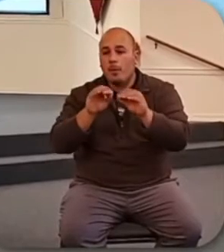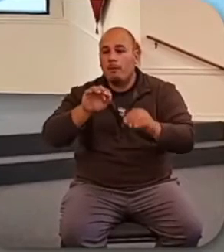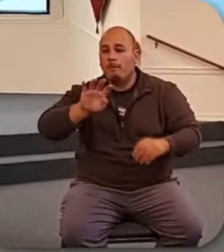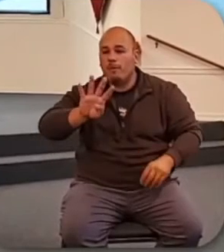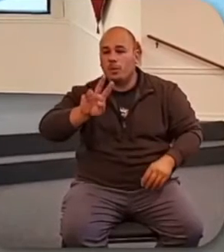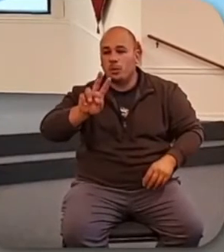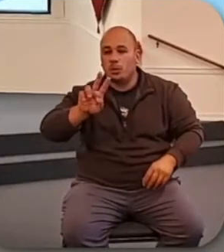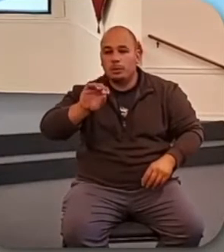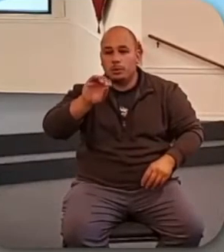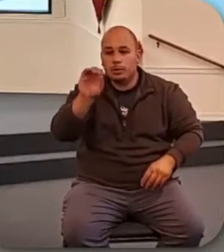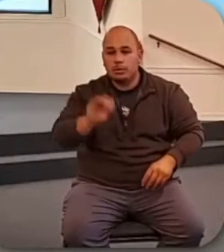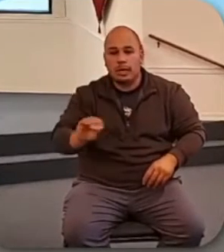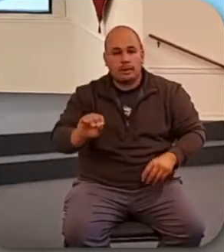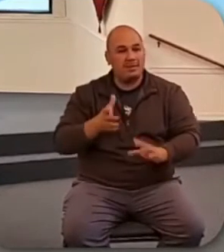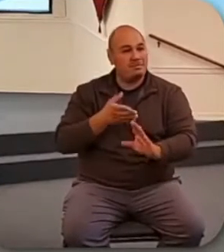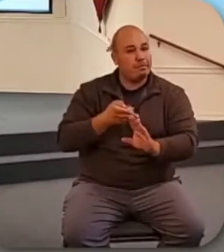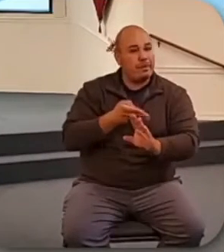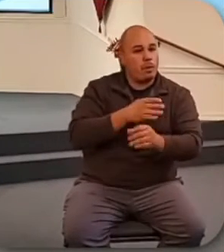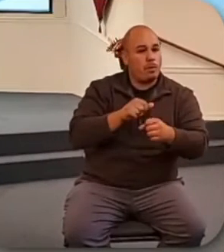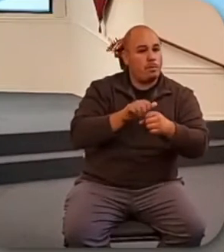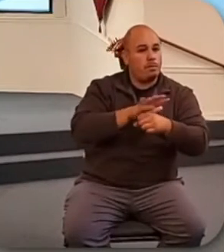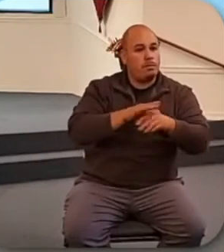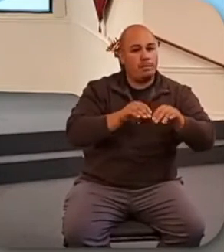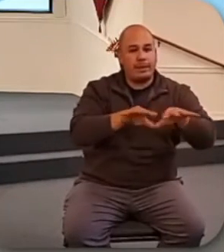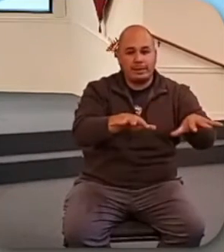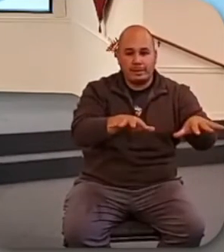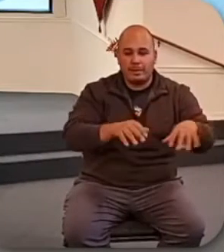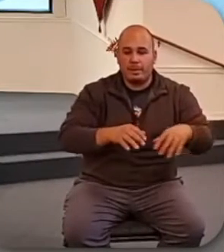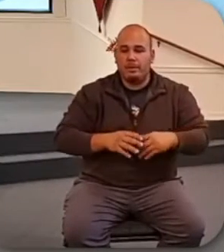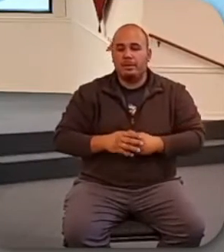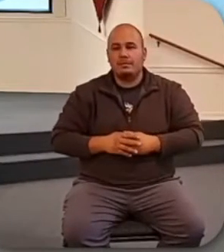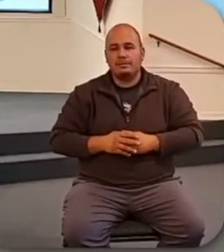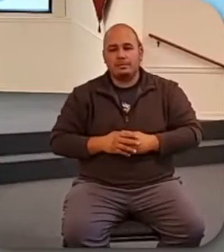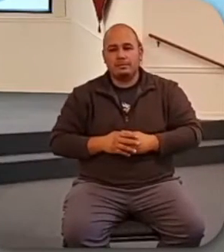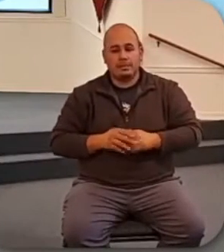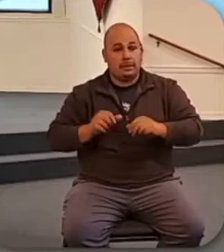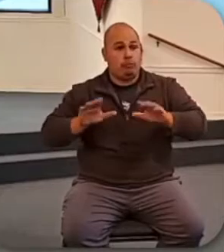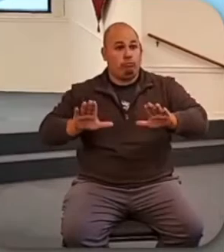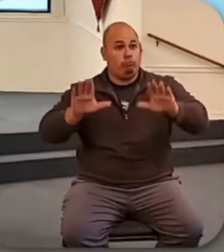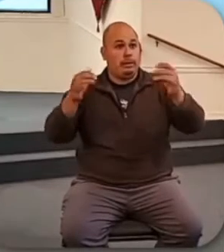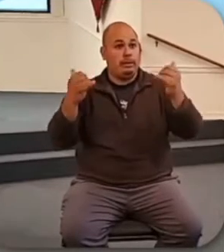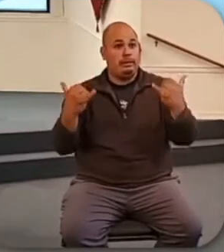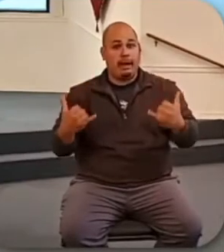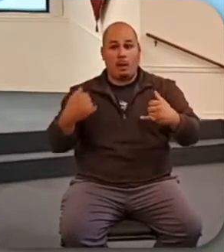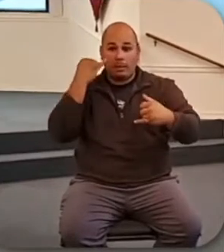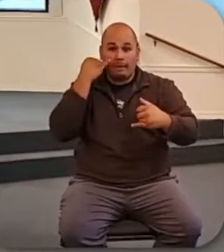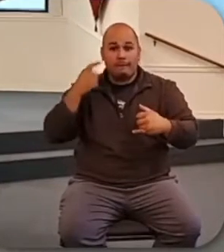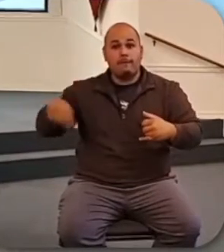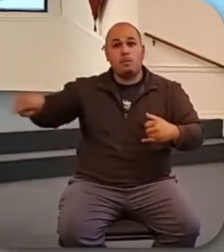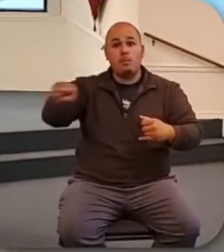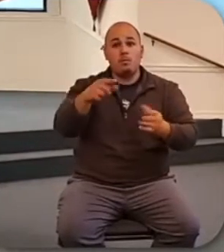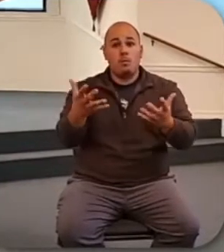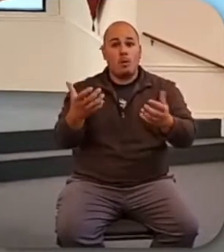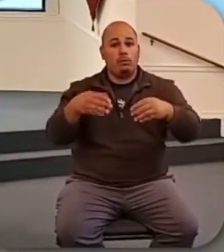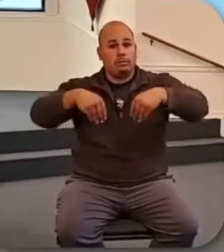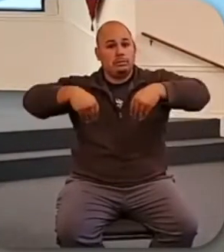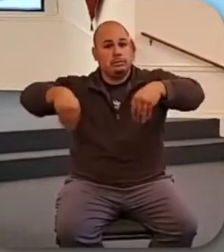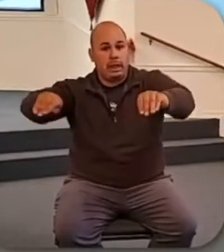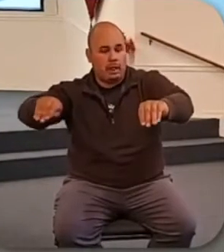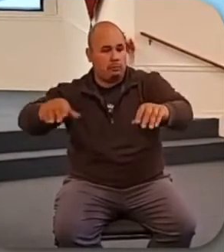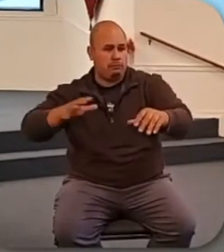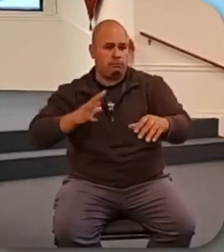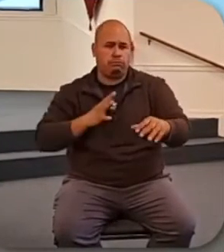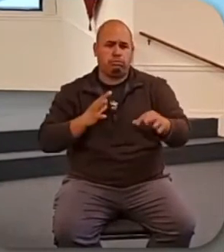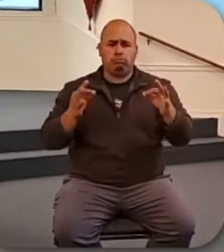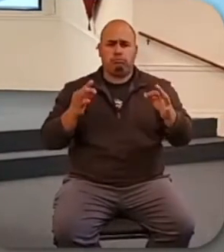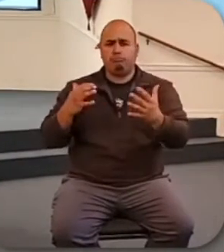Can you believe it? 42%. Which is great if you want to sell a car. Now might be the time. But it's not so great if you